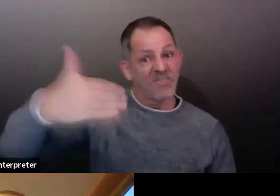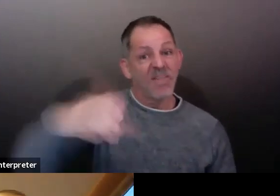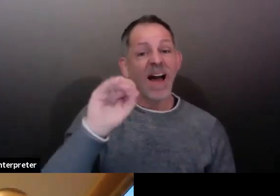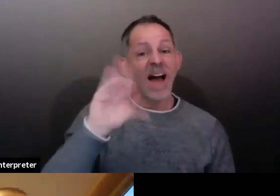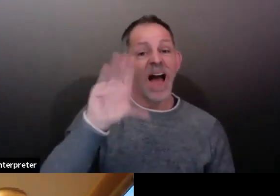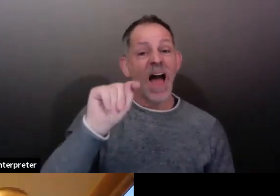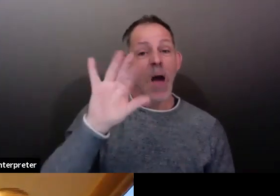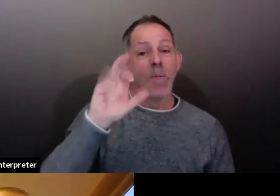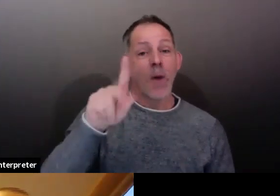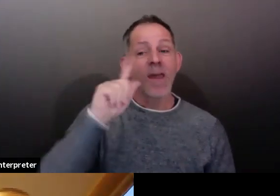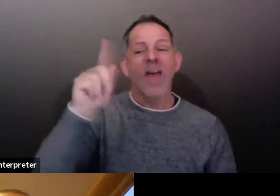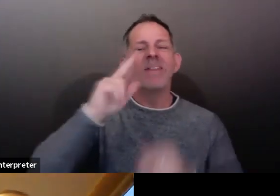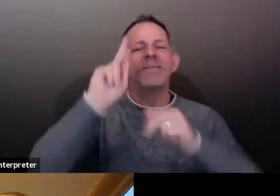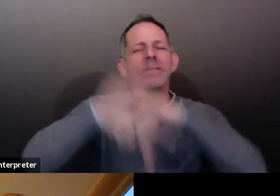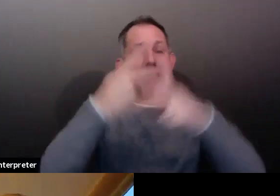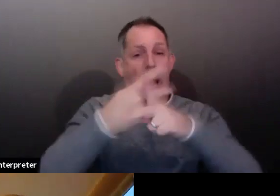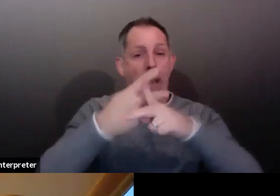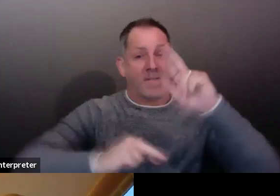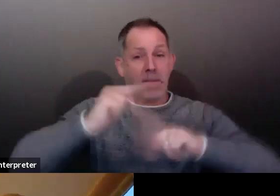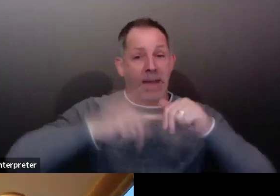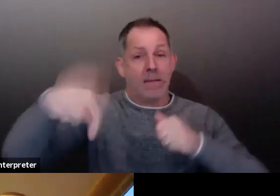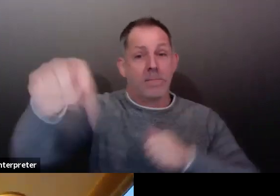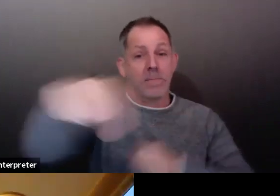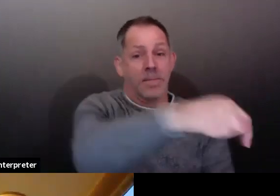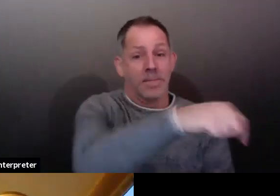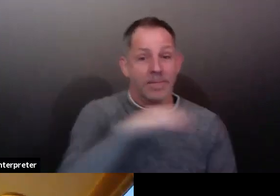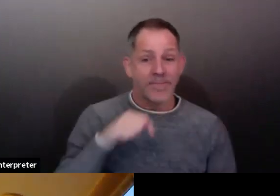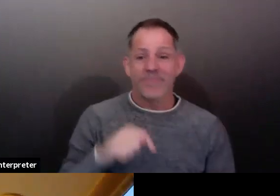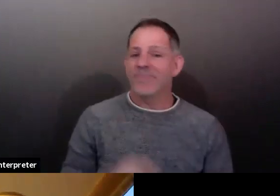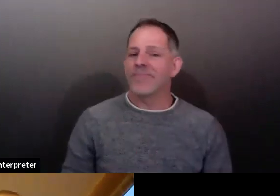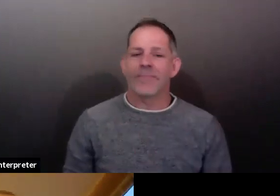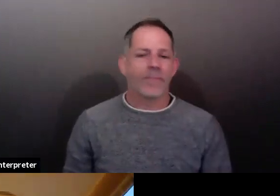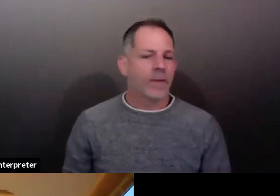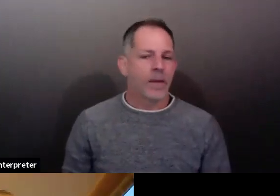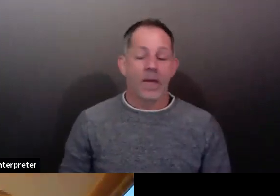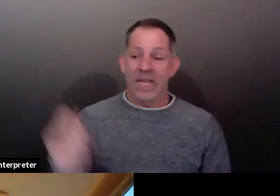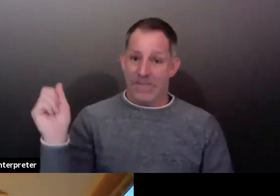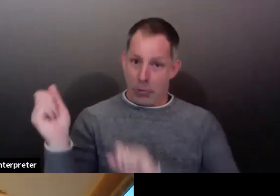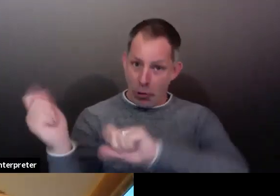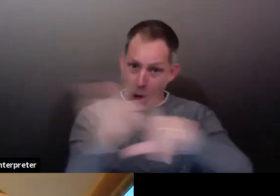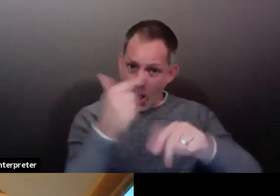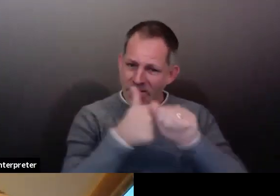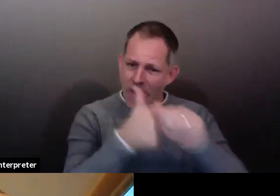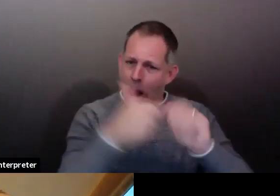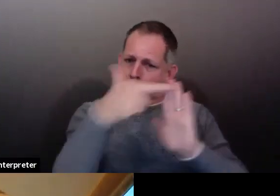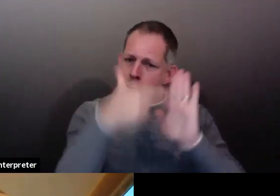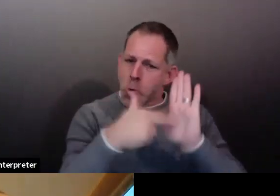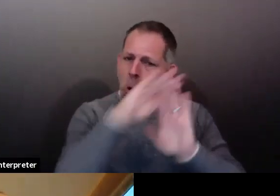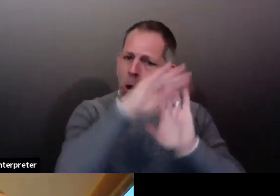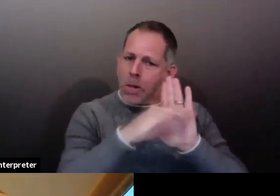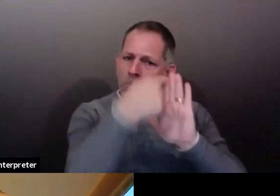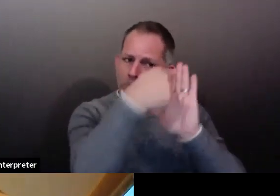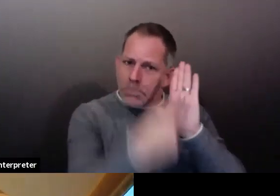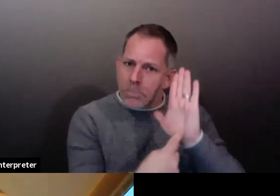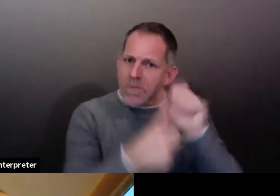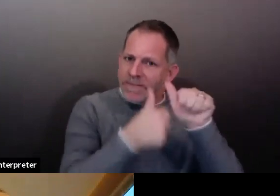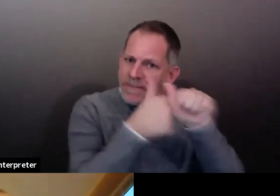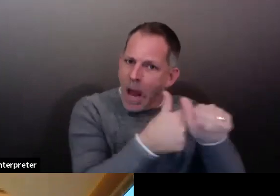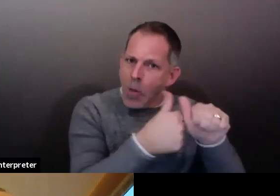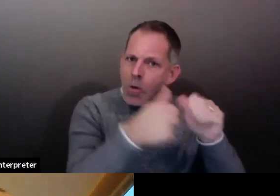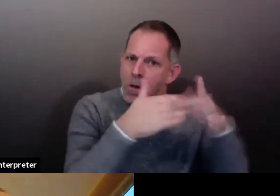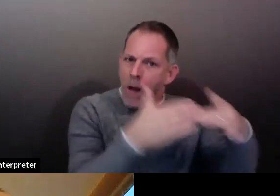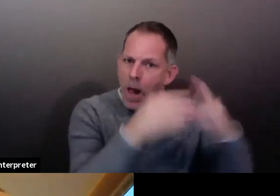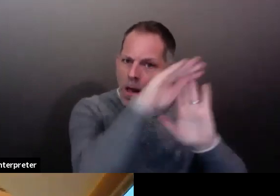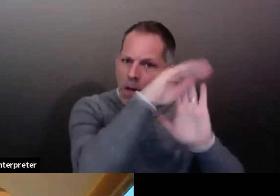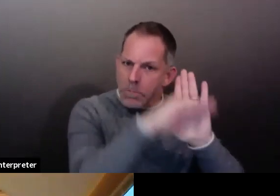they can. They're following all the guidance, but sometimes this is a tough virus. It's easy to transmit, and I think we're